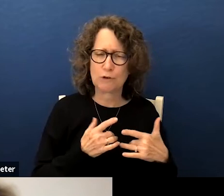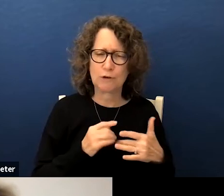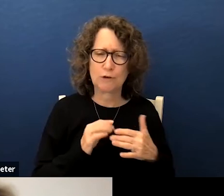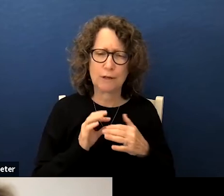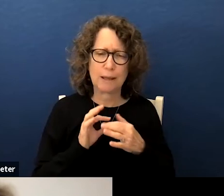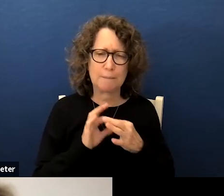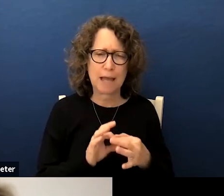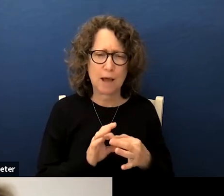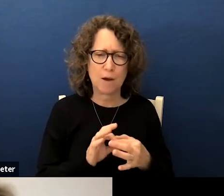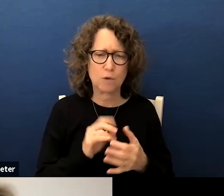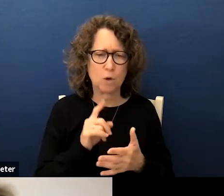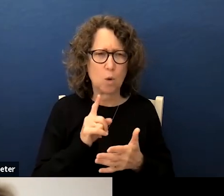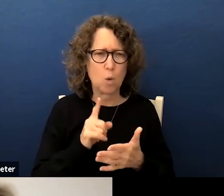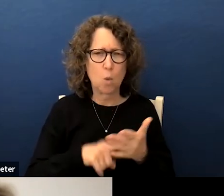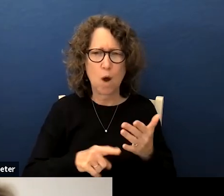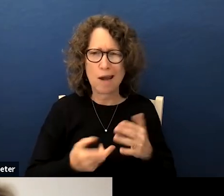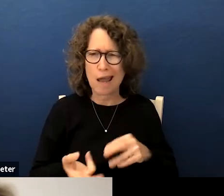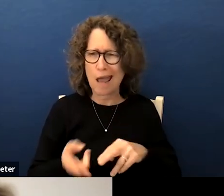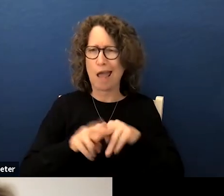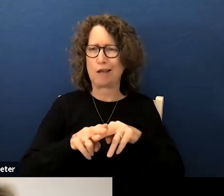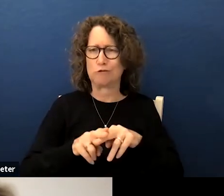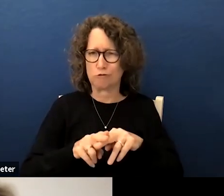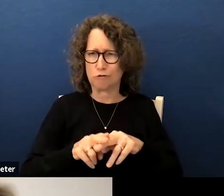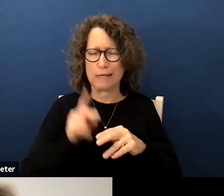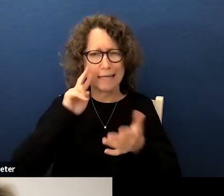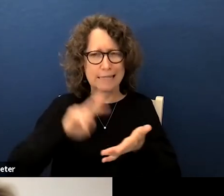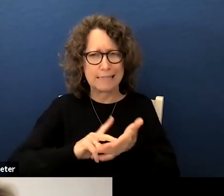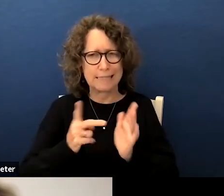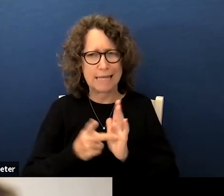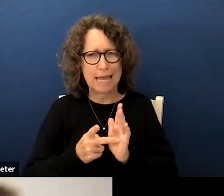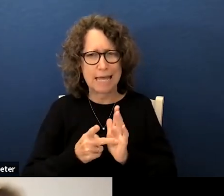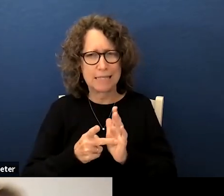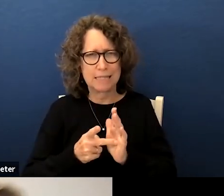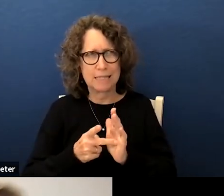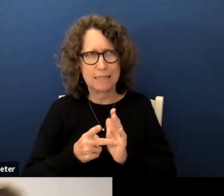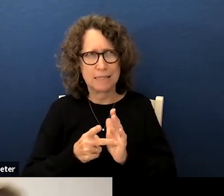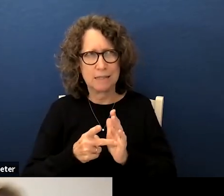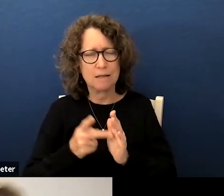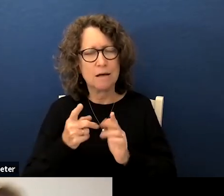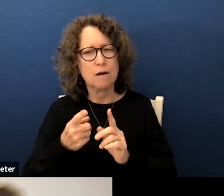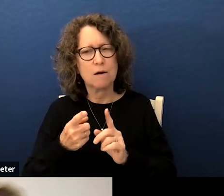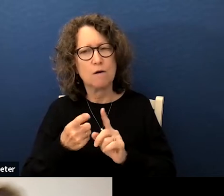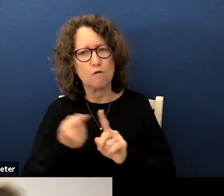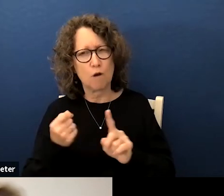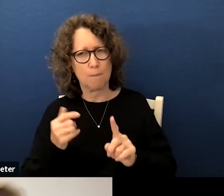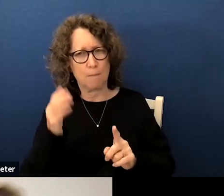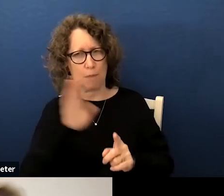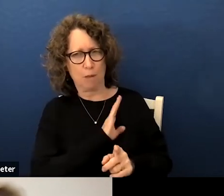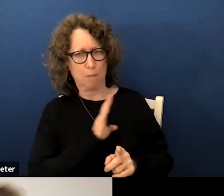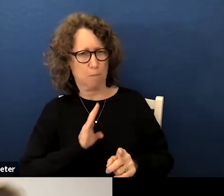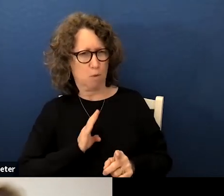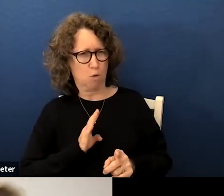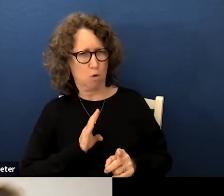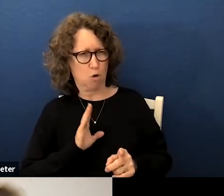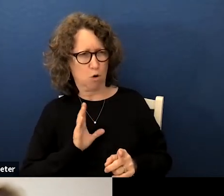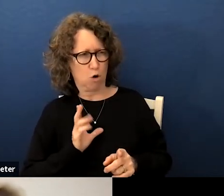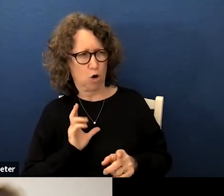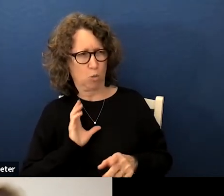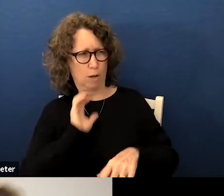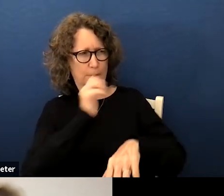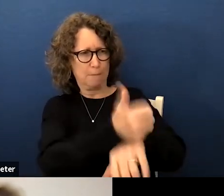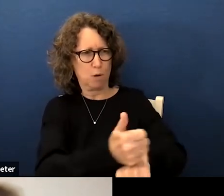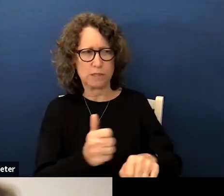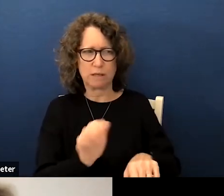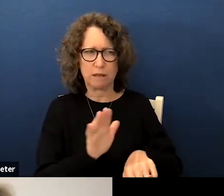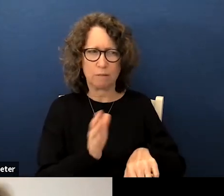what extra this intent or direction from the board will be um imposing if you will on the